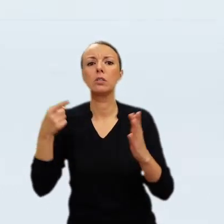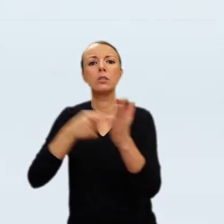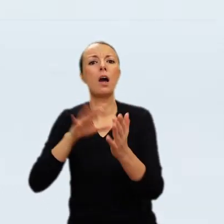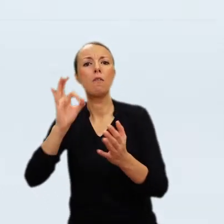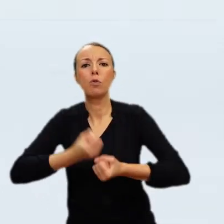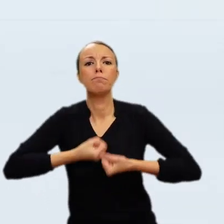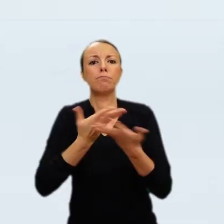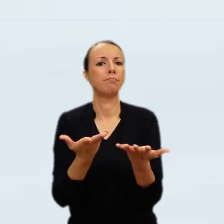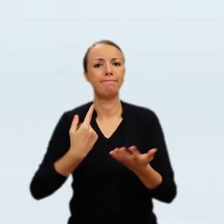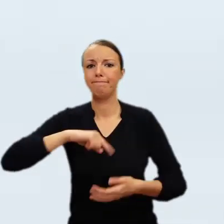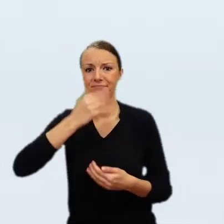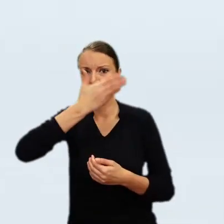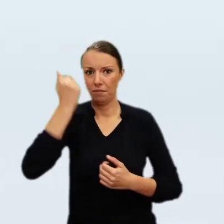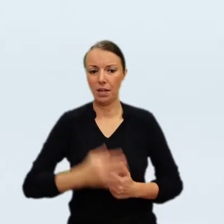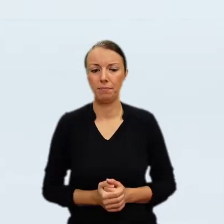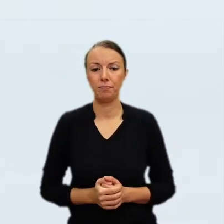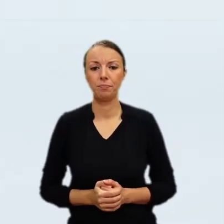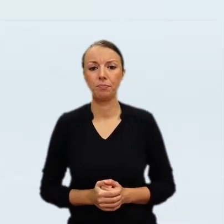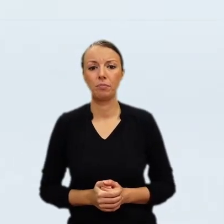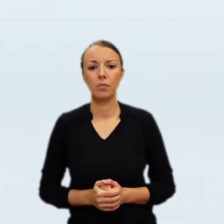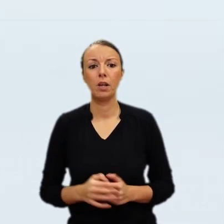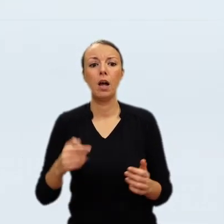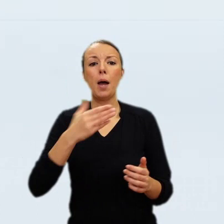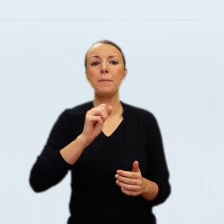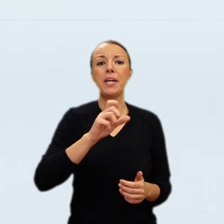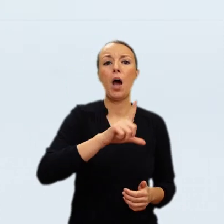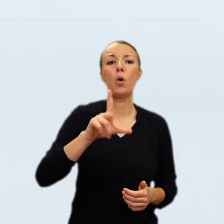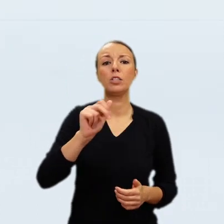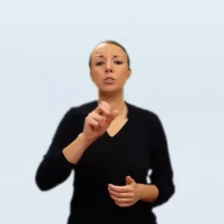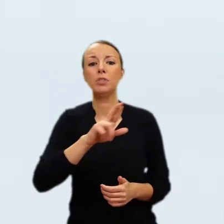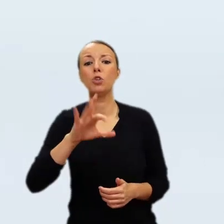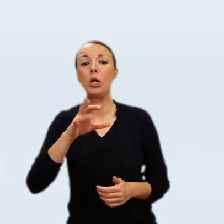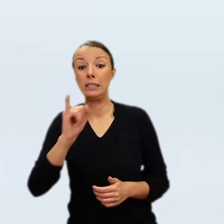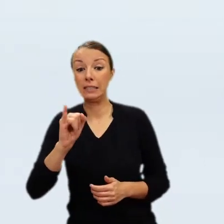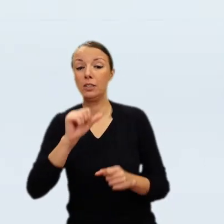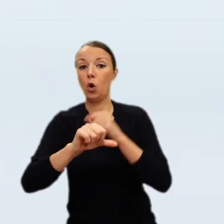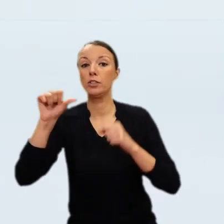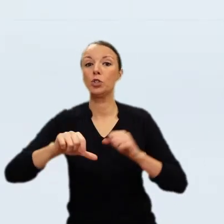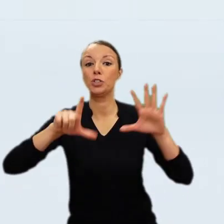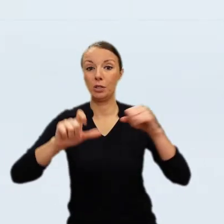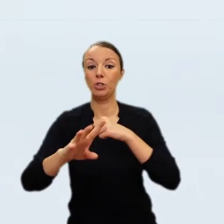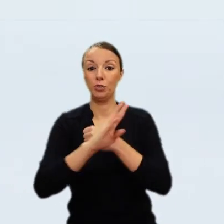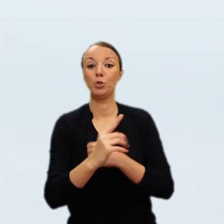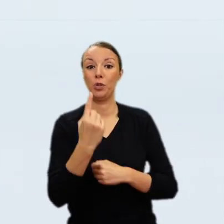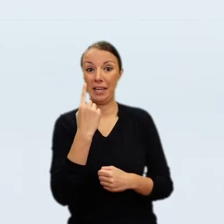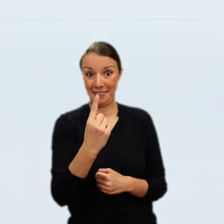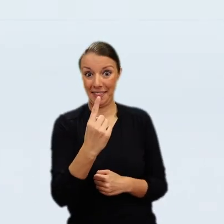came from Zisław's wife's dowry from Zofia Potocka but also from the sale of the Polish rider. At